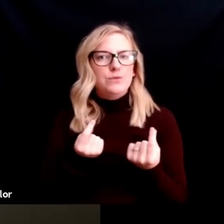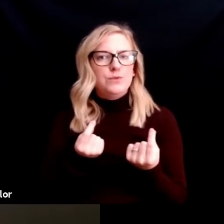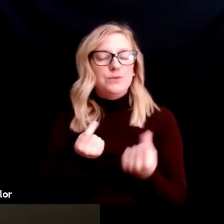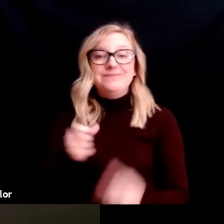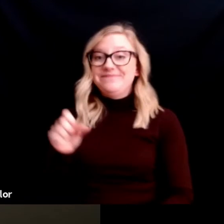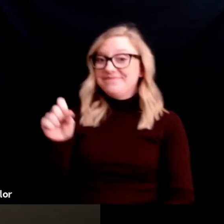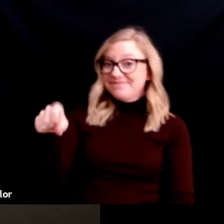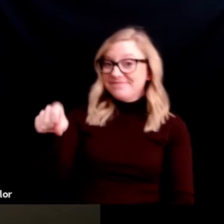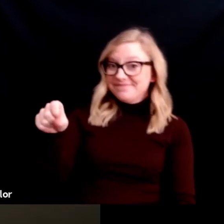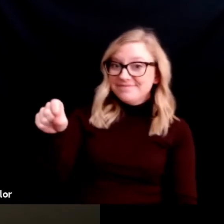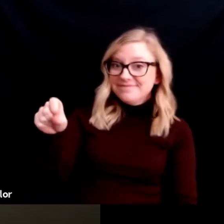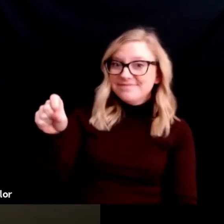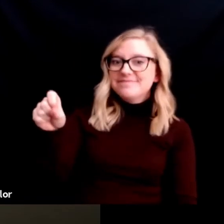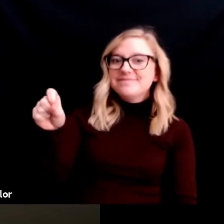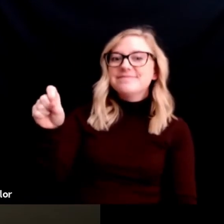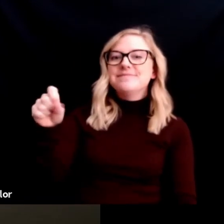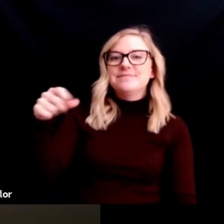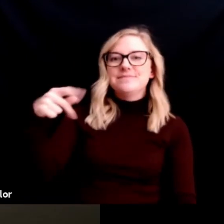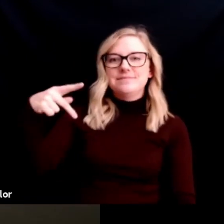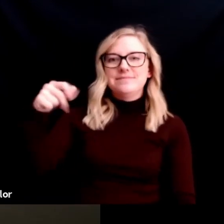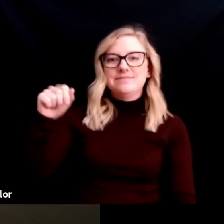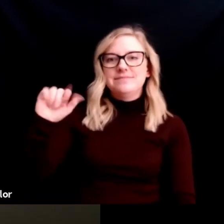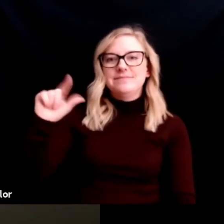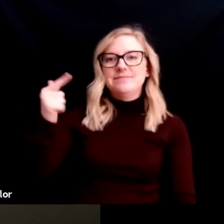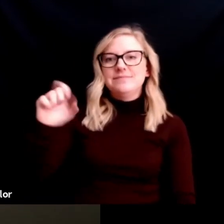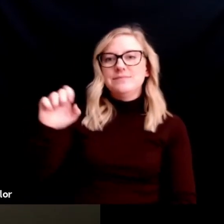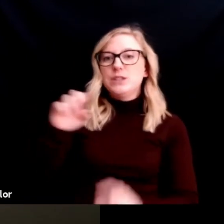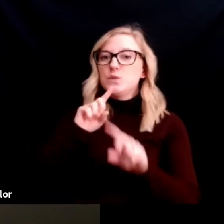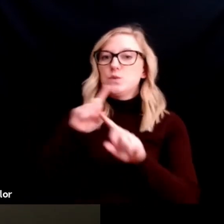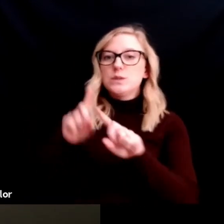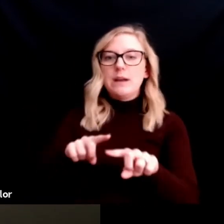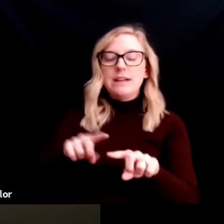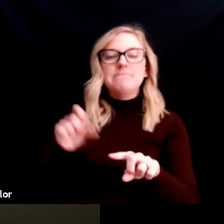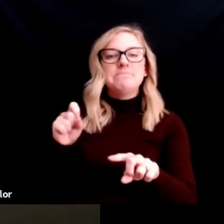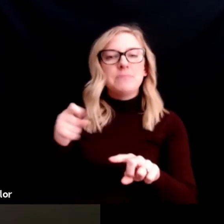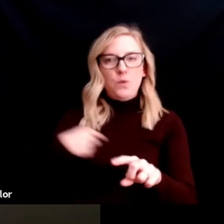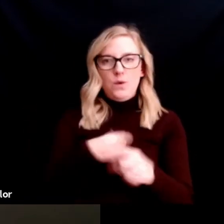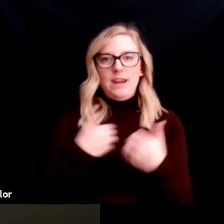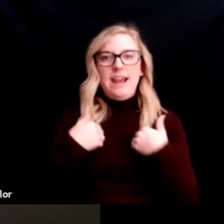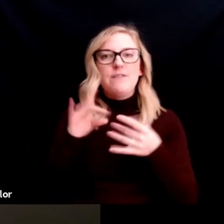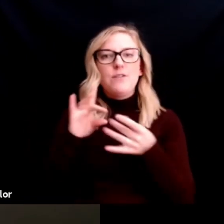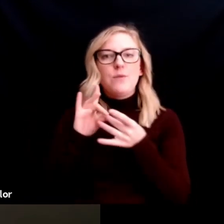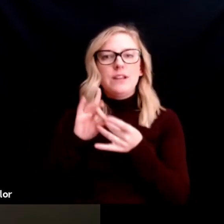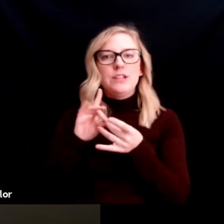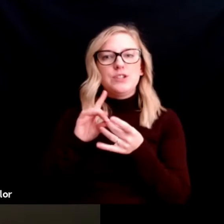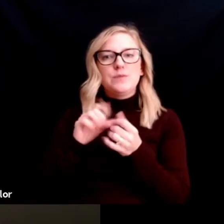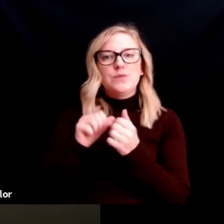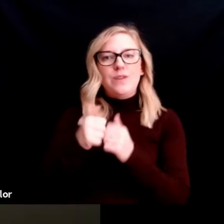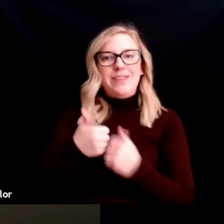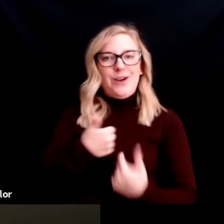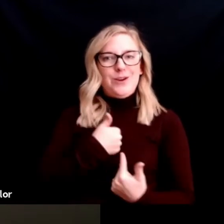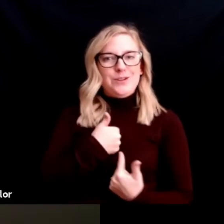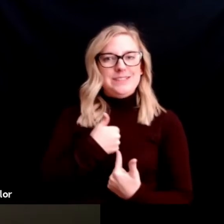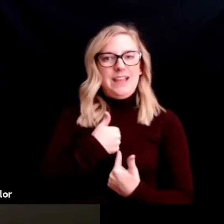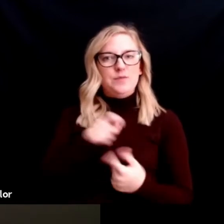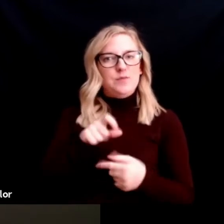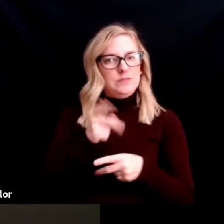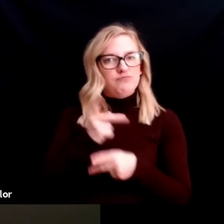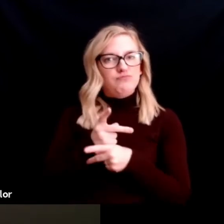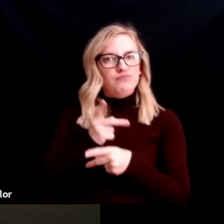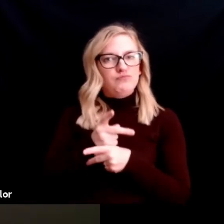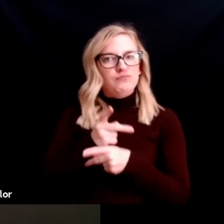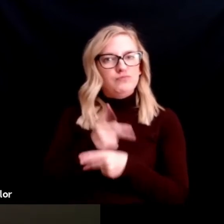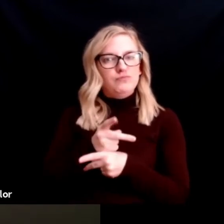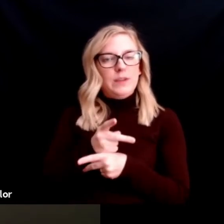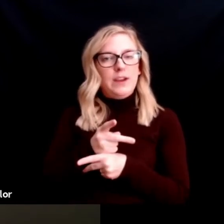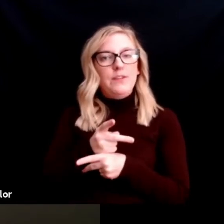need to remember that we have relationships with ourselves that we need to tend to and foster. And a few tips that we share. And one,